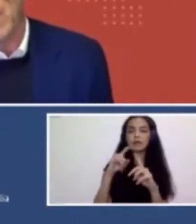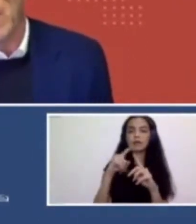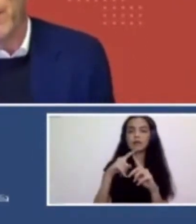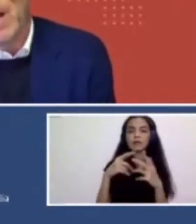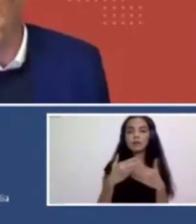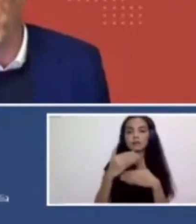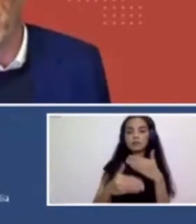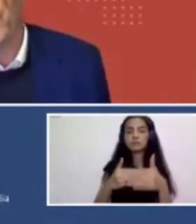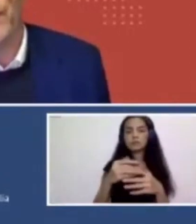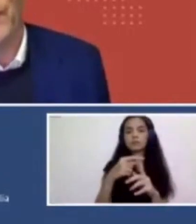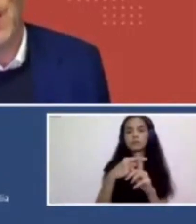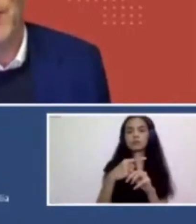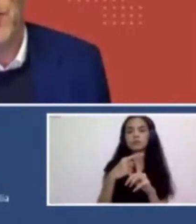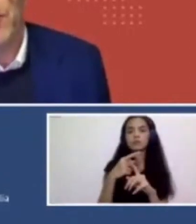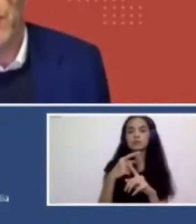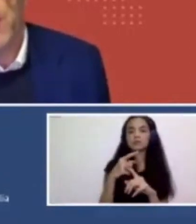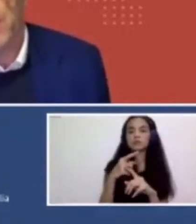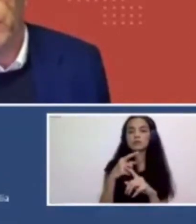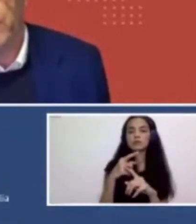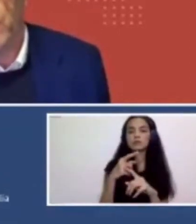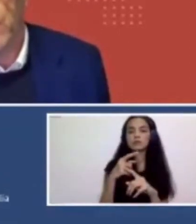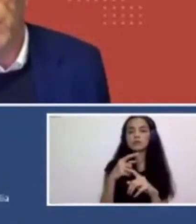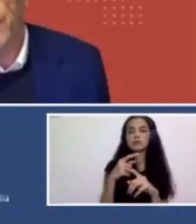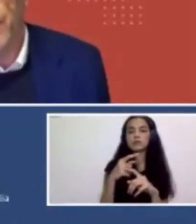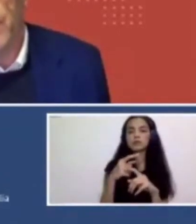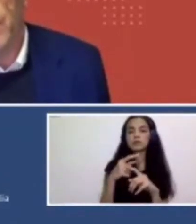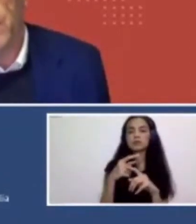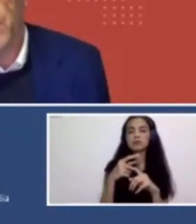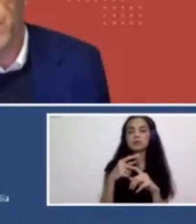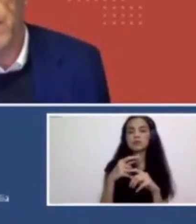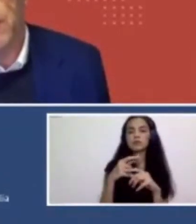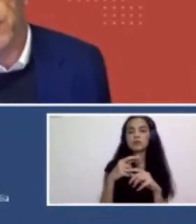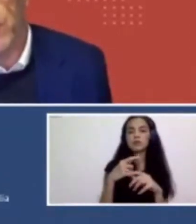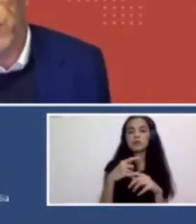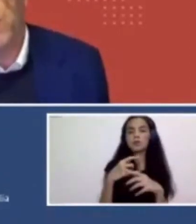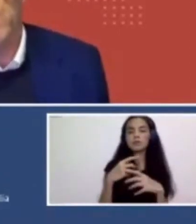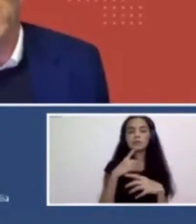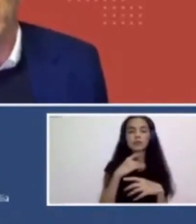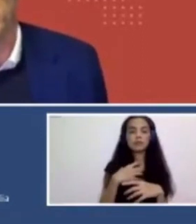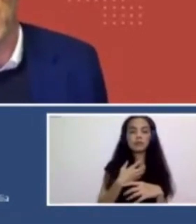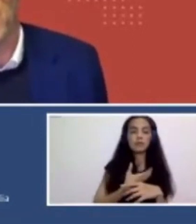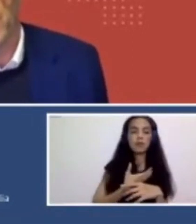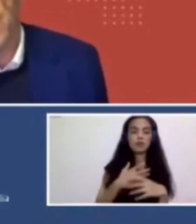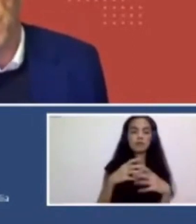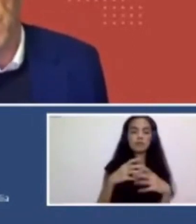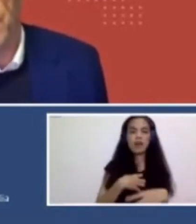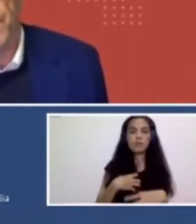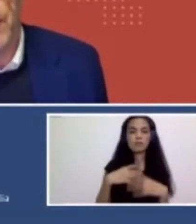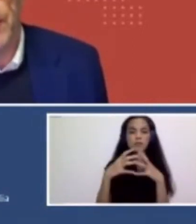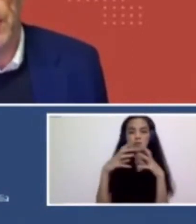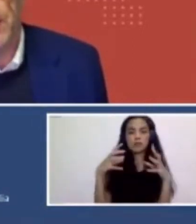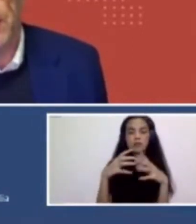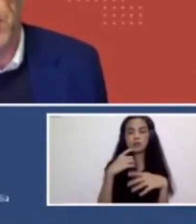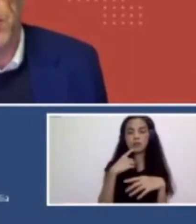it's very hard with very ambitious scale work, particularly in terms of engineering to switch, you know,